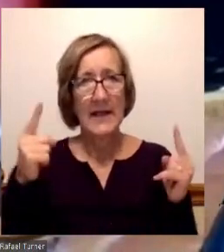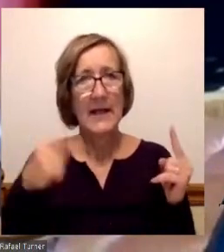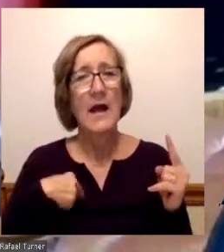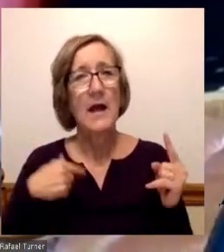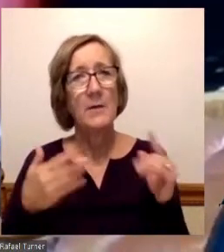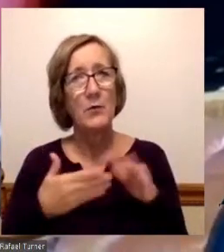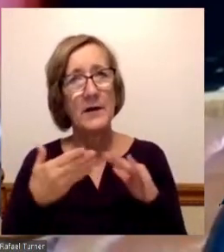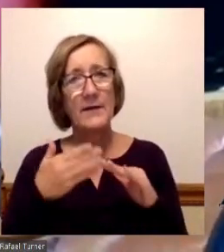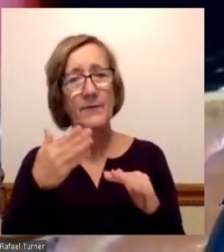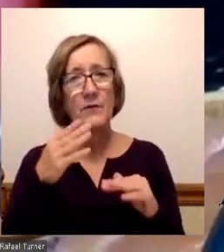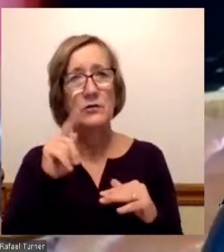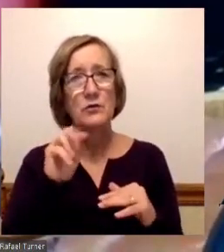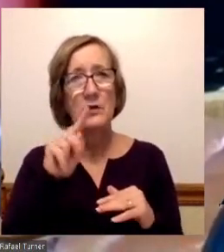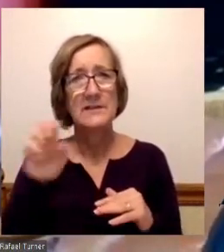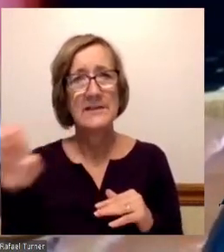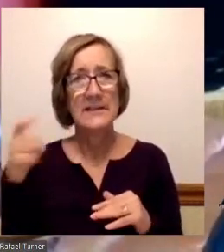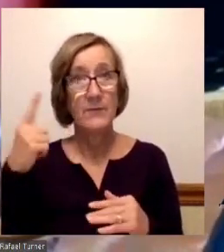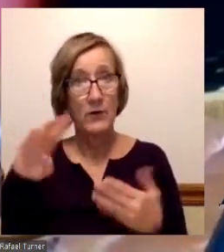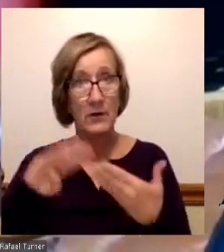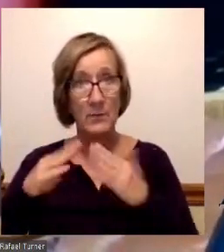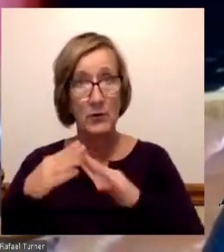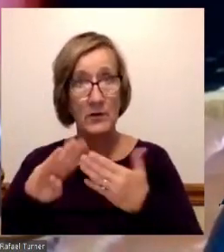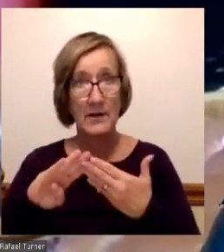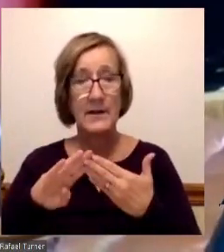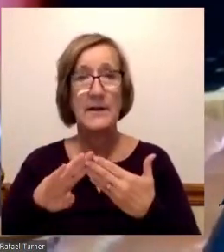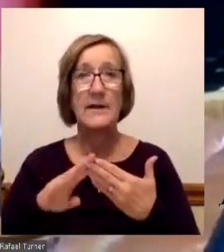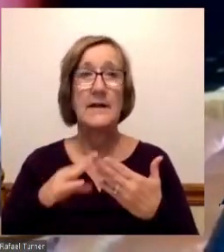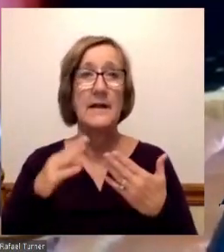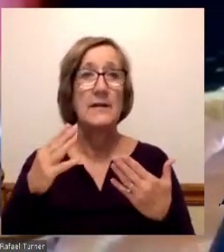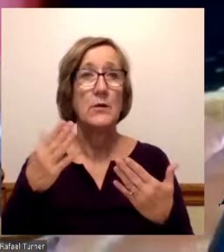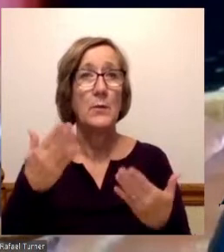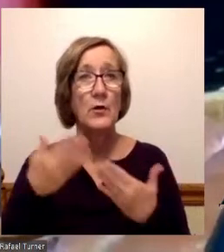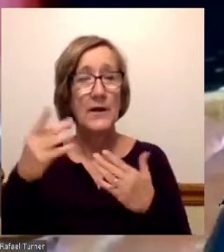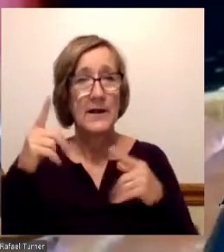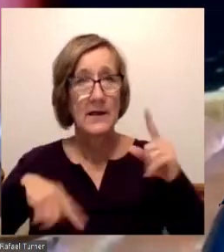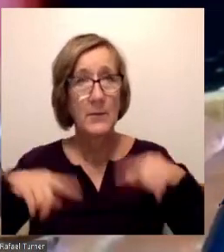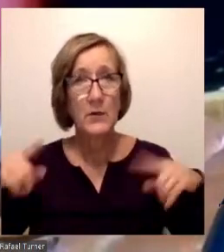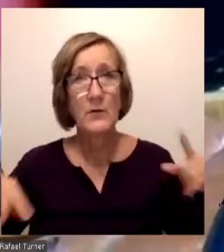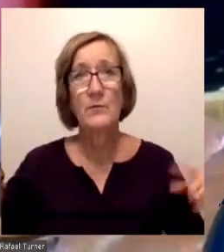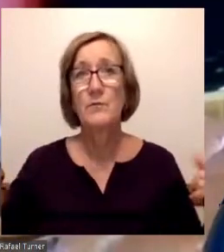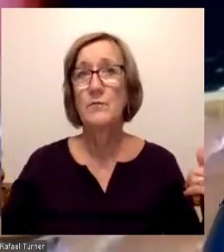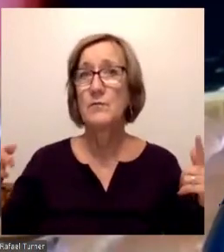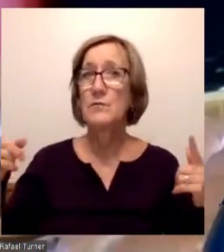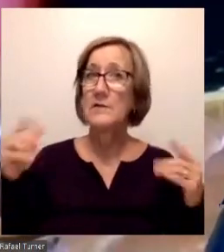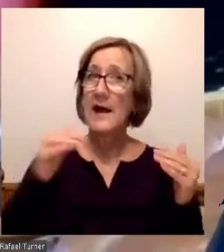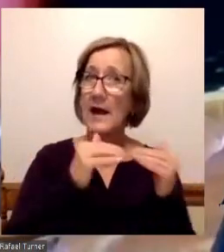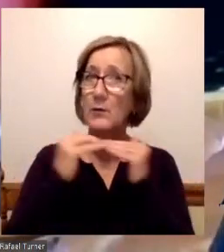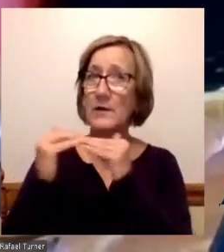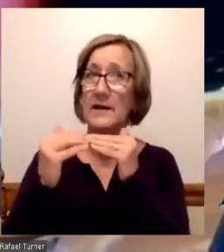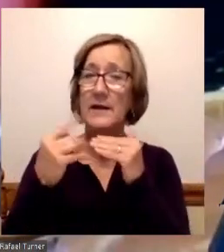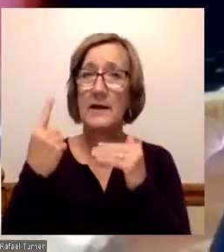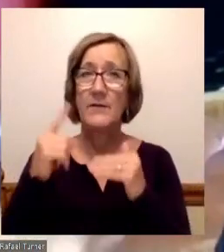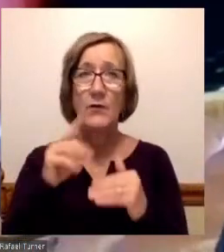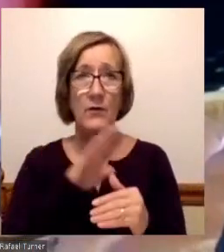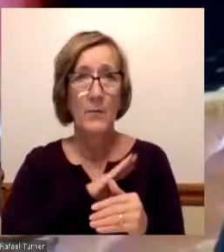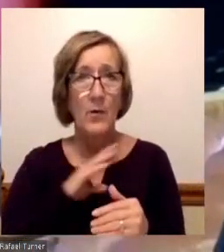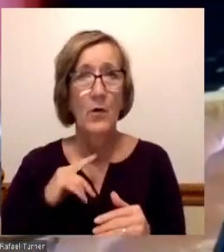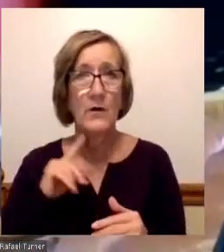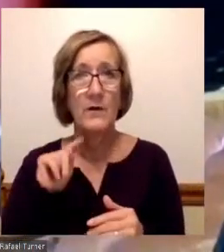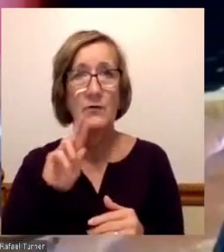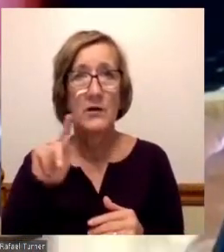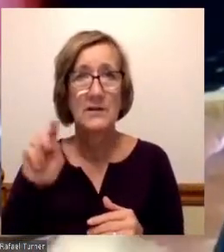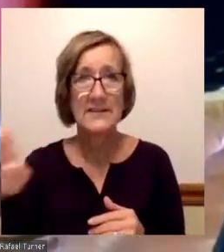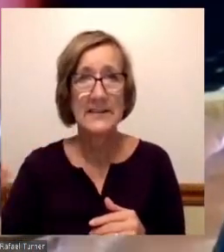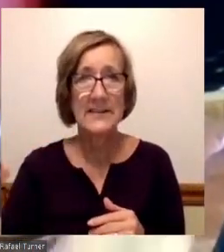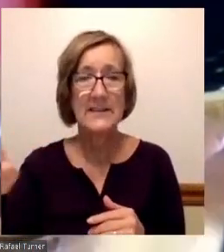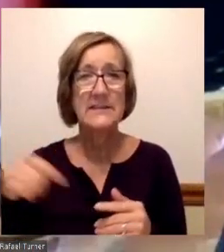for the community and to really bring diversity, equity, and inclusion to the Board of Trustees. I feel like I'm very passionate